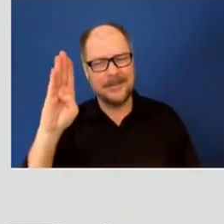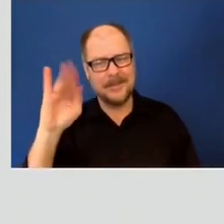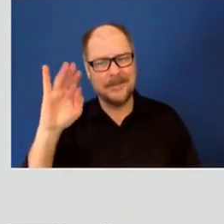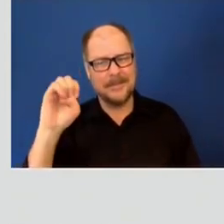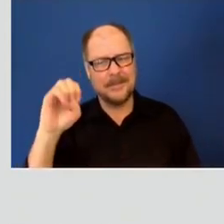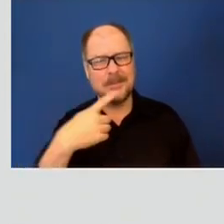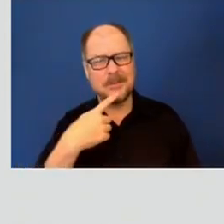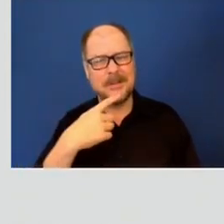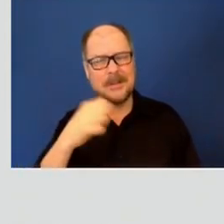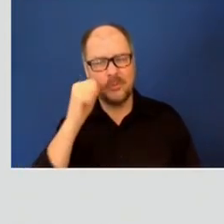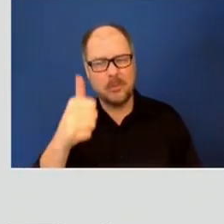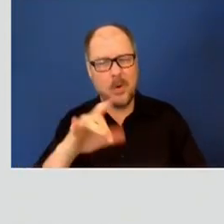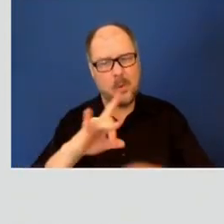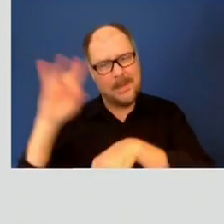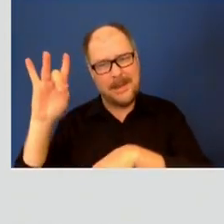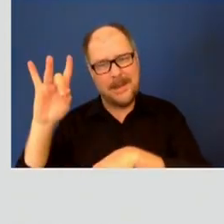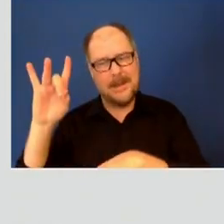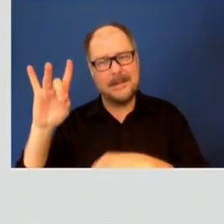tomorrow for cleanup?